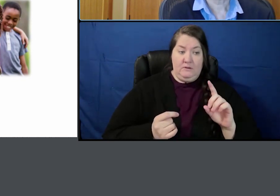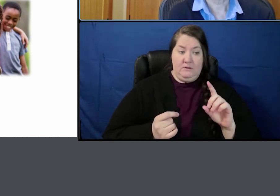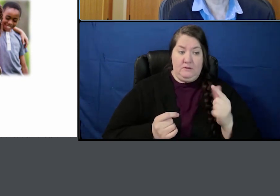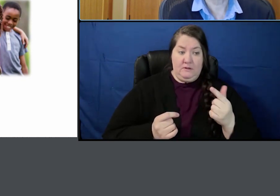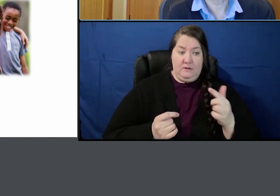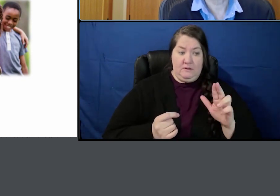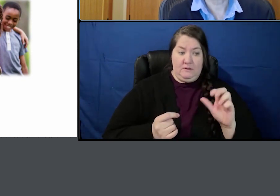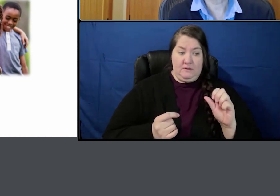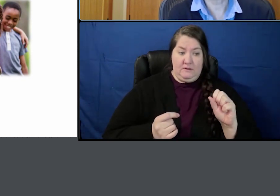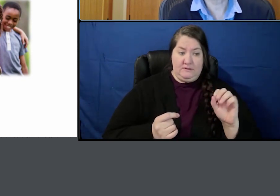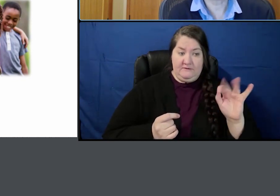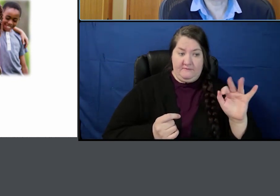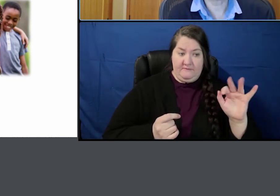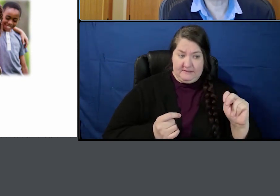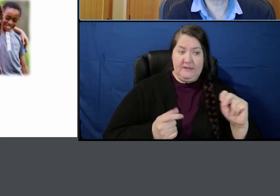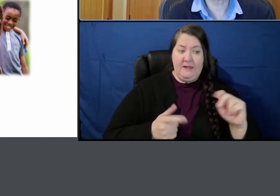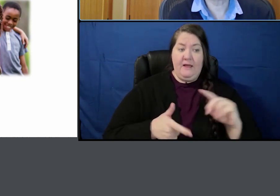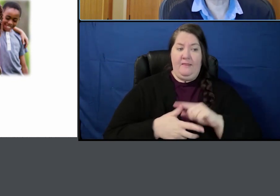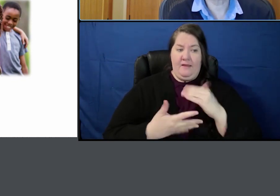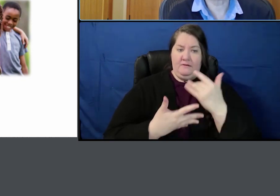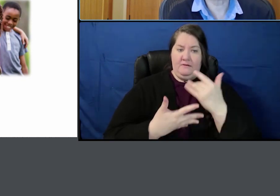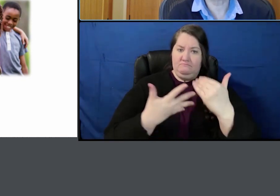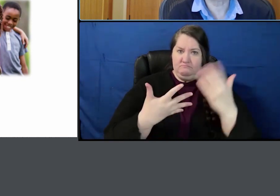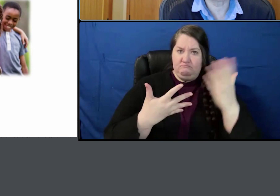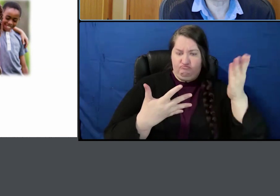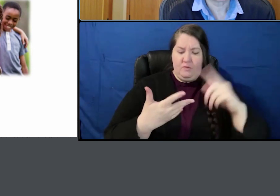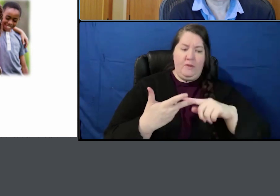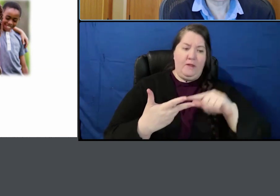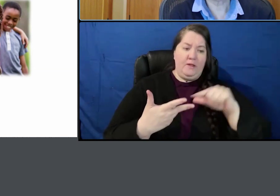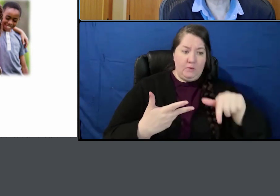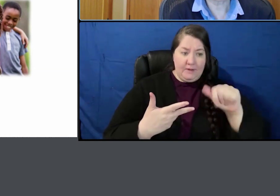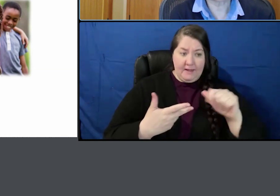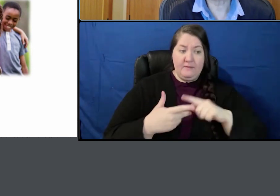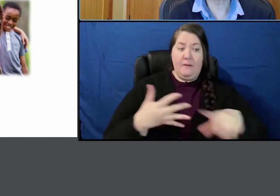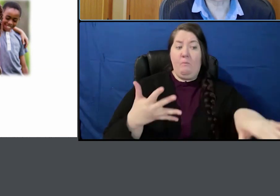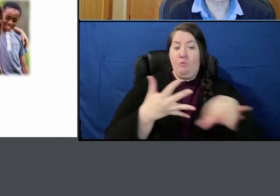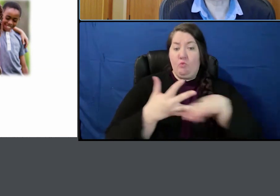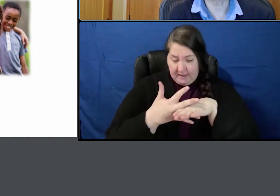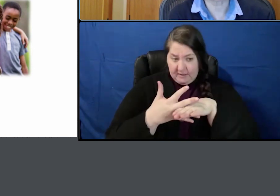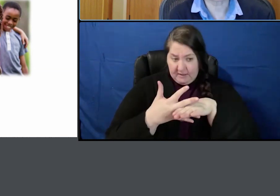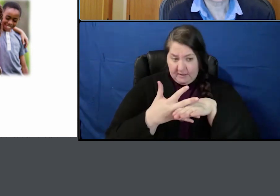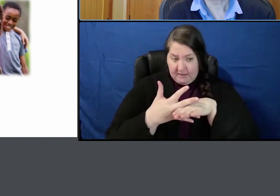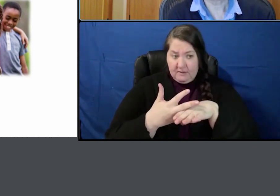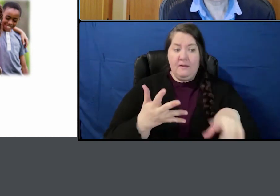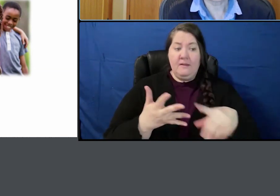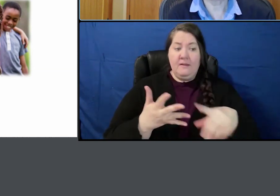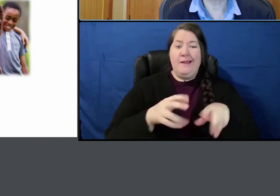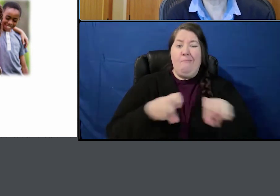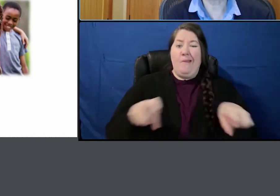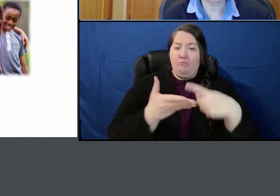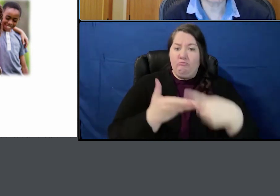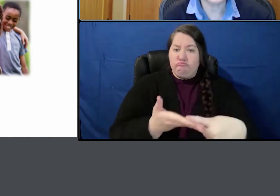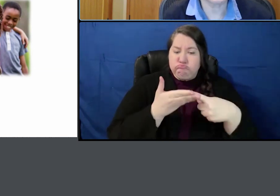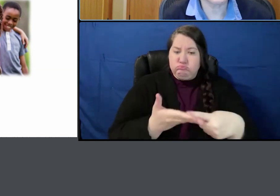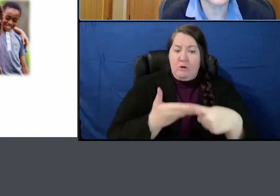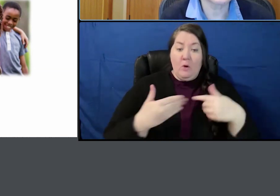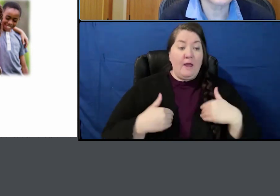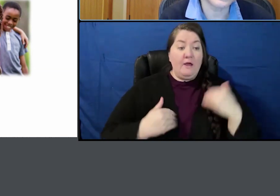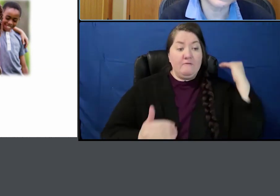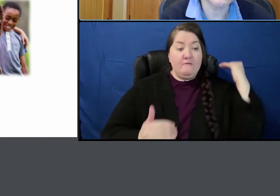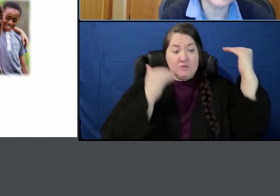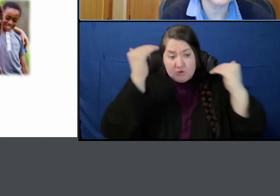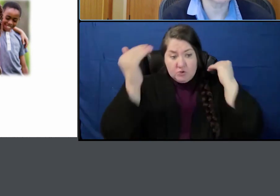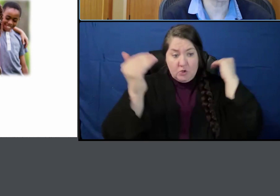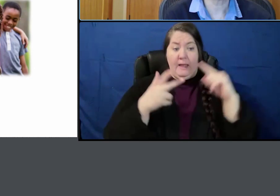&A session afterwards. We'll have a break and then we'll have some panels. We have an adult panel